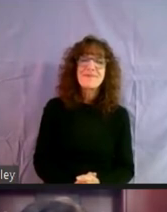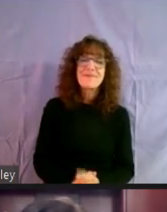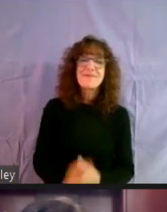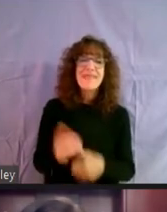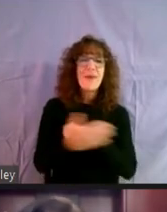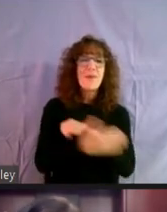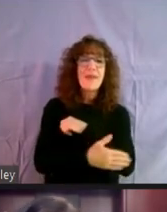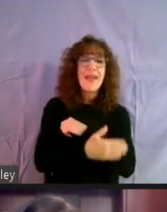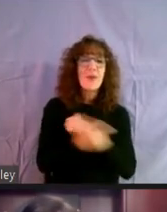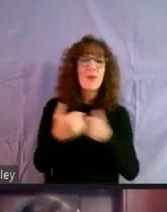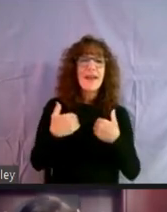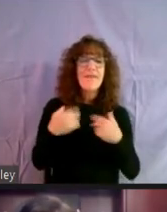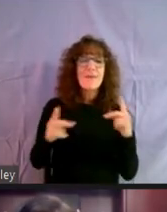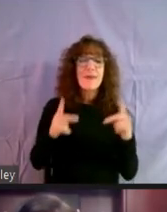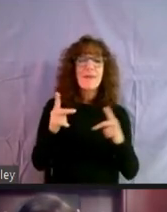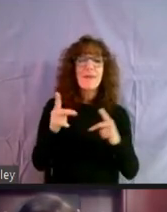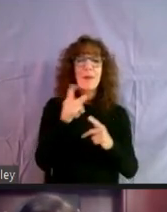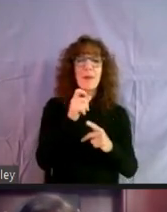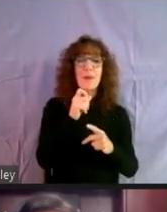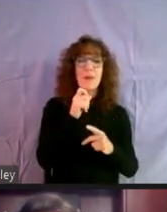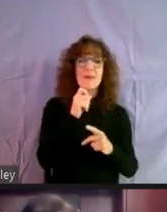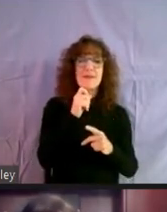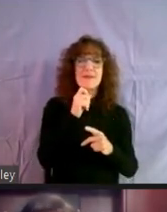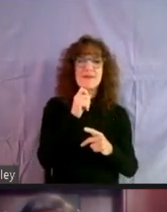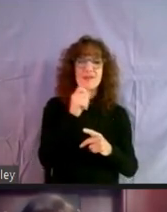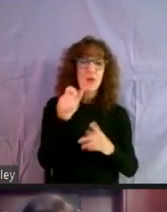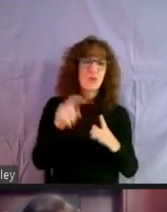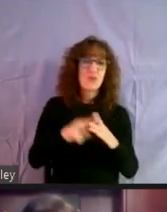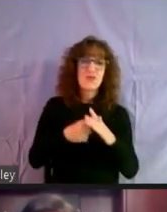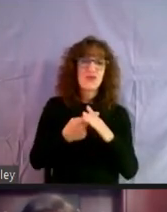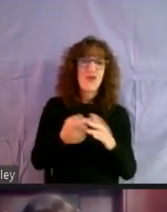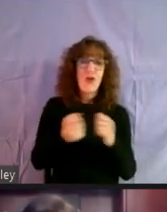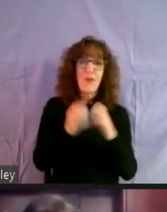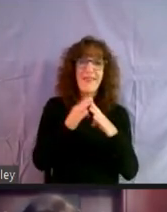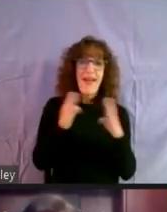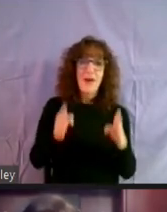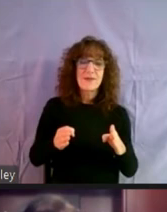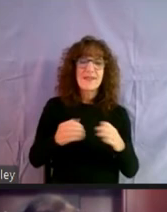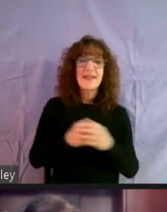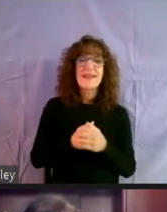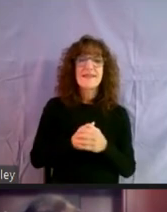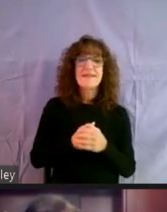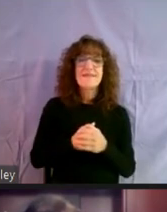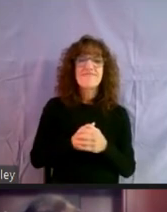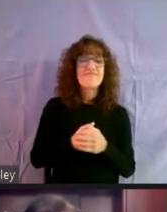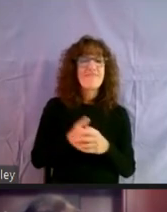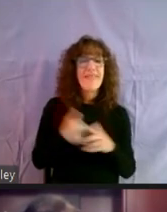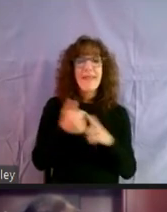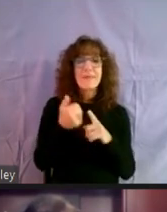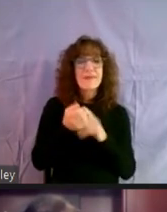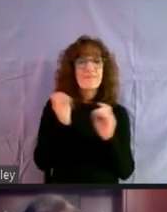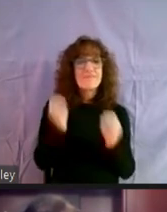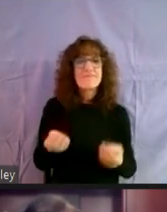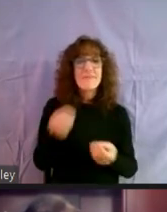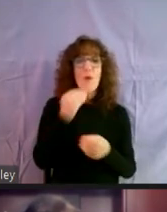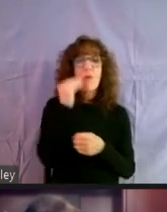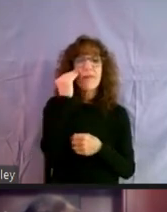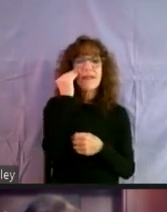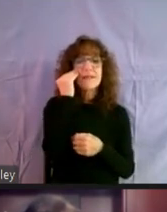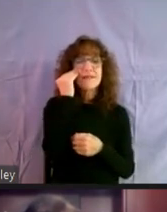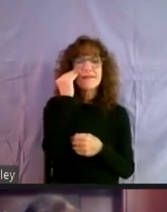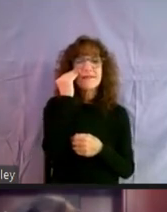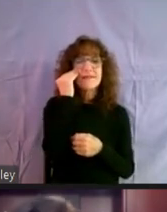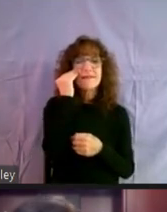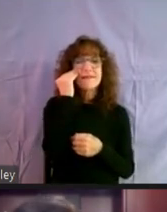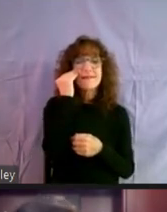have people who don't even start out with housing who are homeless. Um, some, you know, living in,